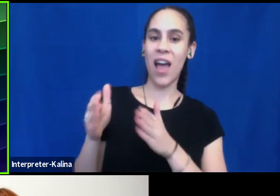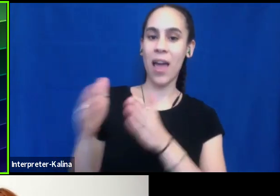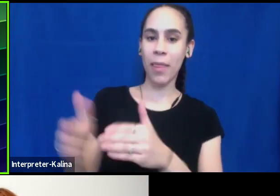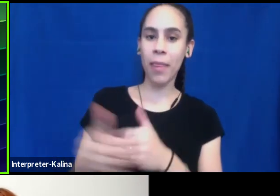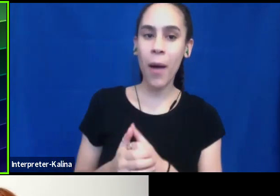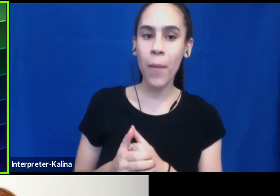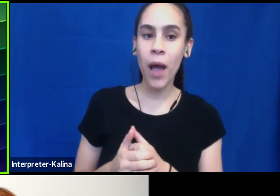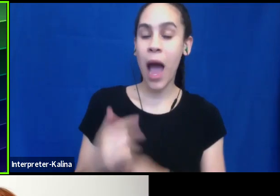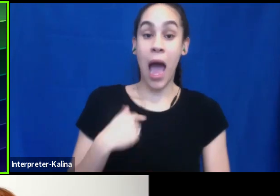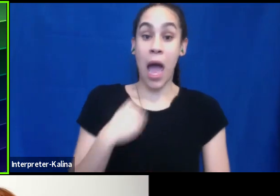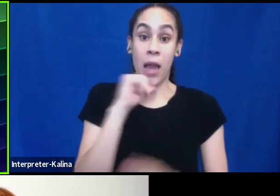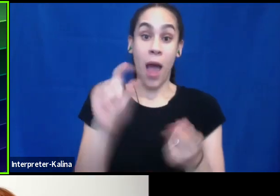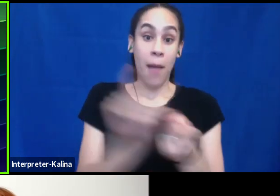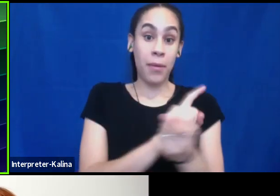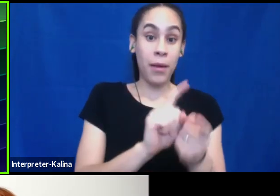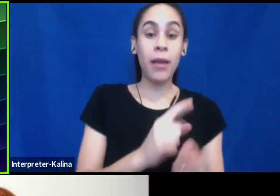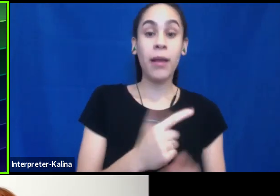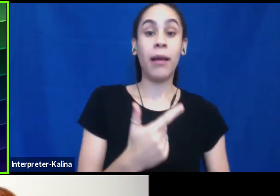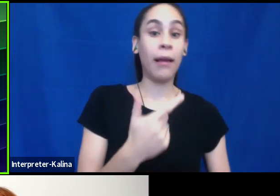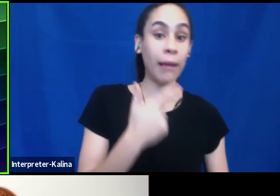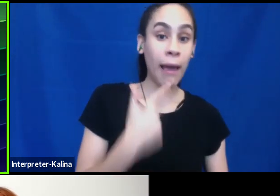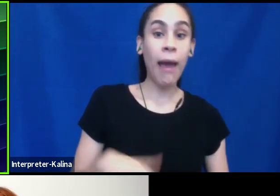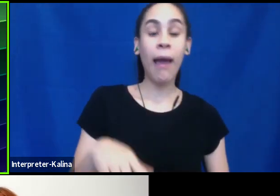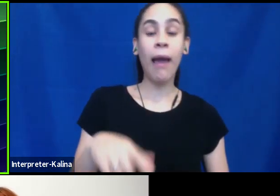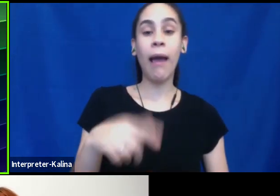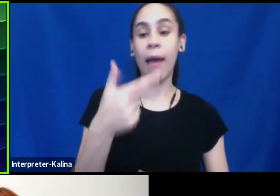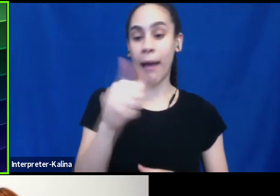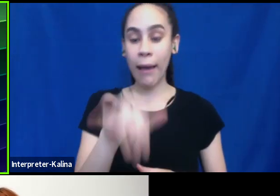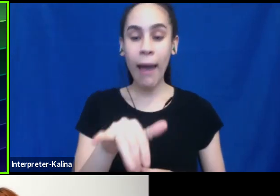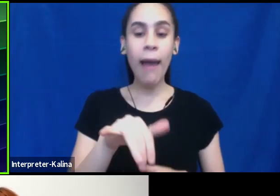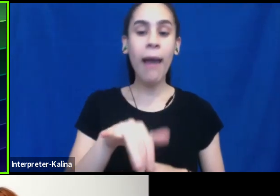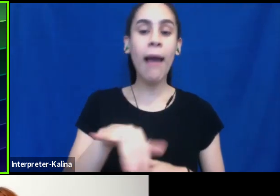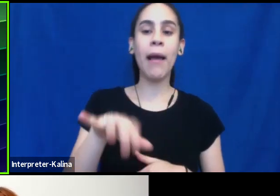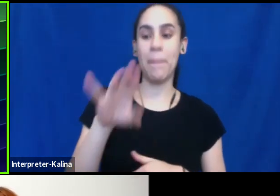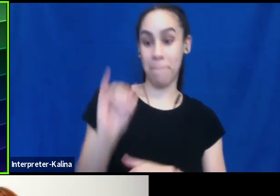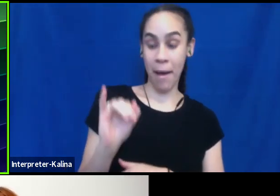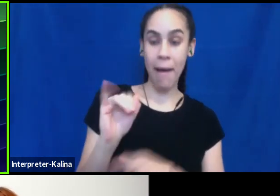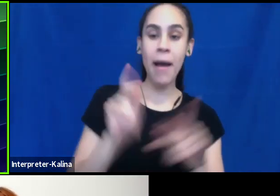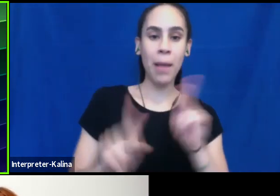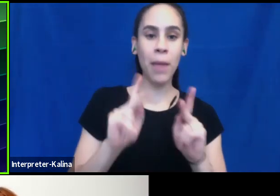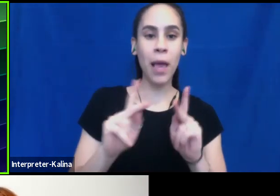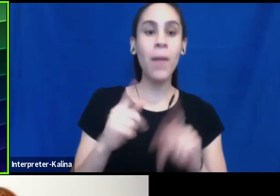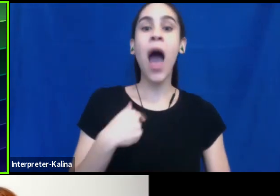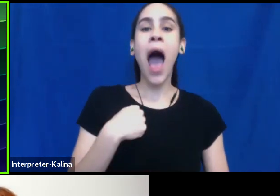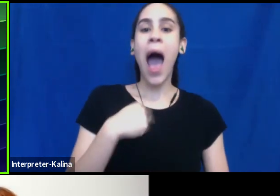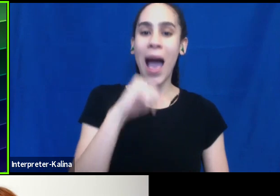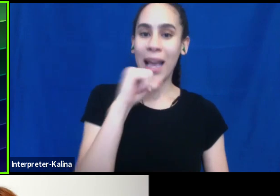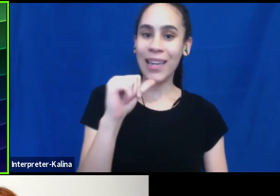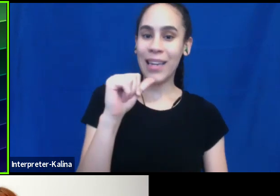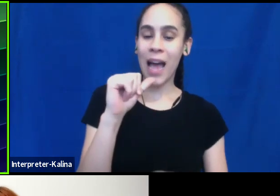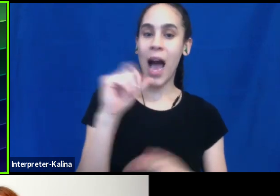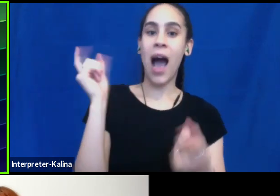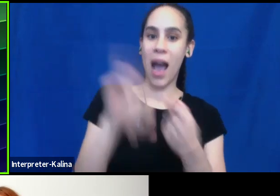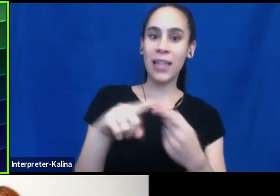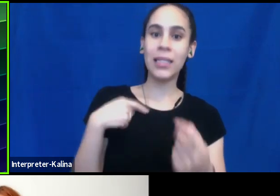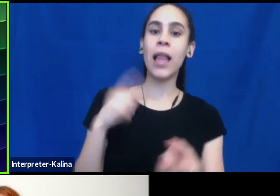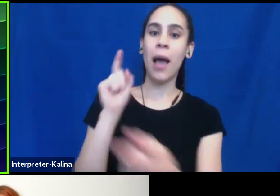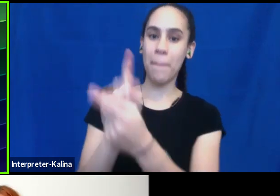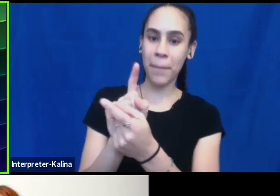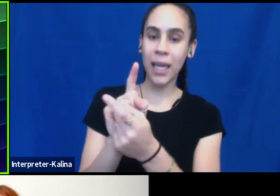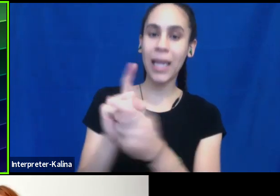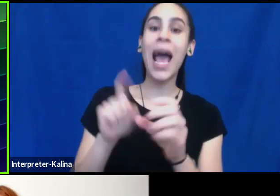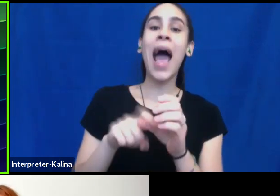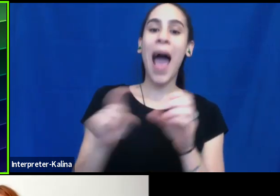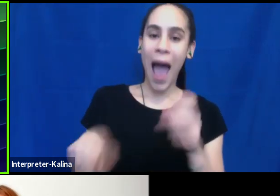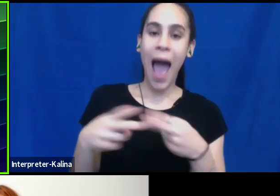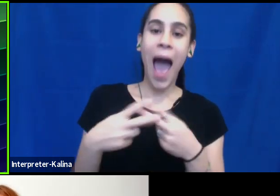gay, lesbian, bisexual people until I was in college. And I didn't meet an out, excuse me, out gay, lesbian, and bisexual